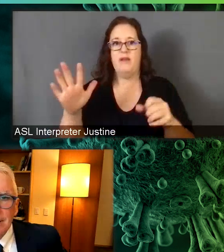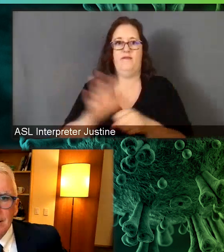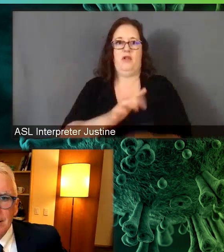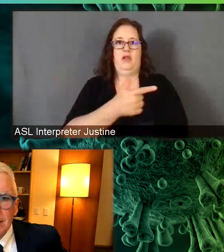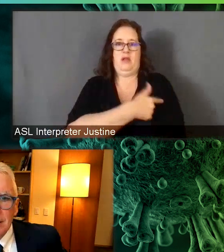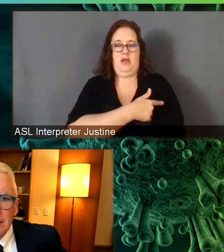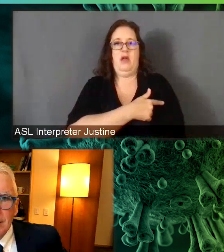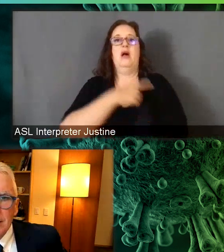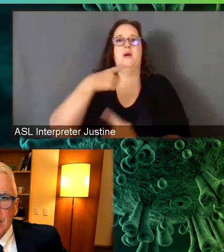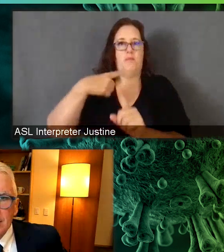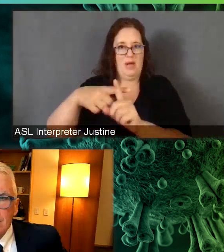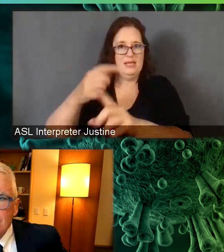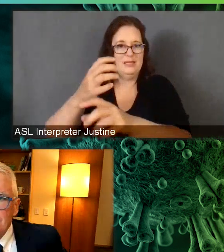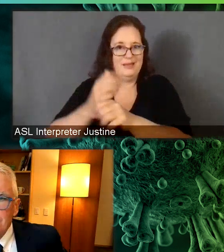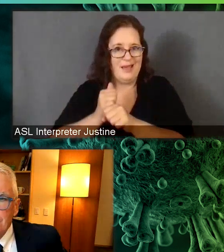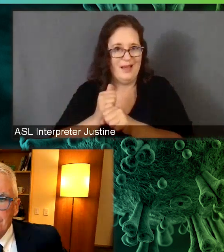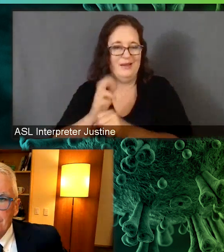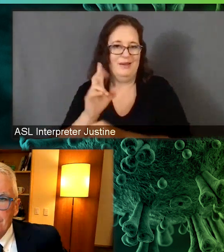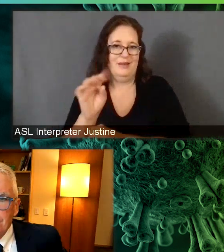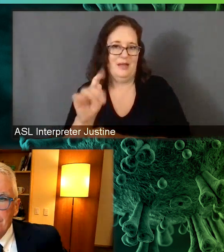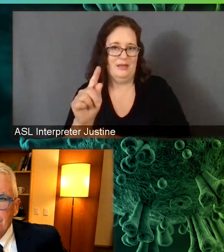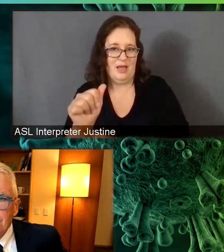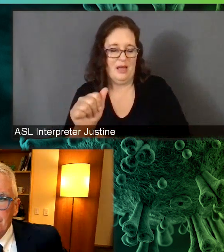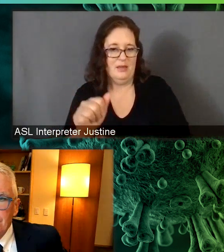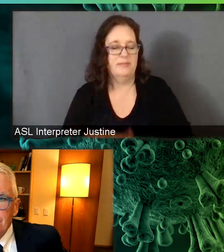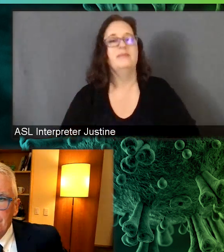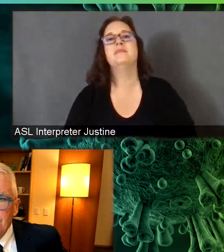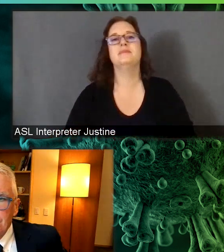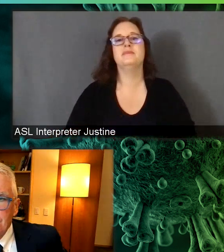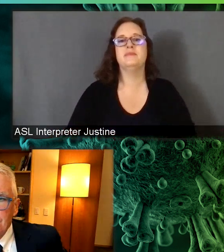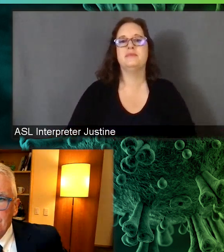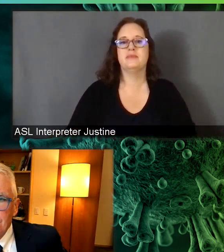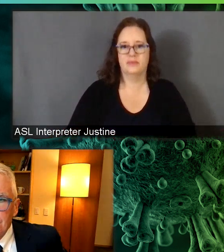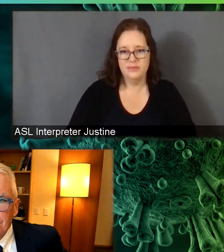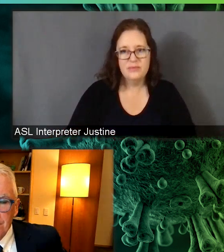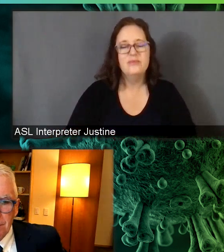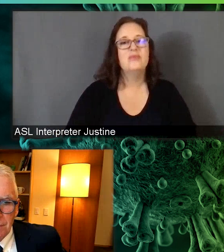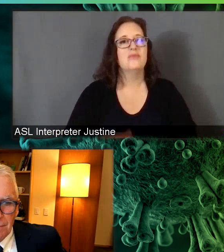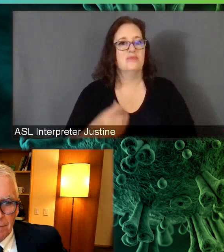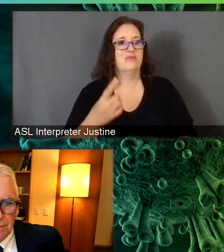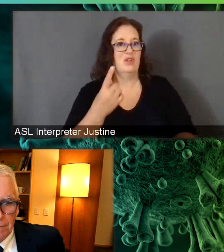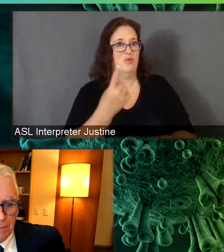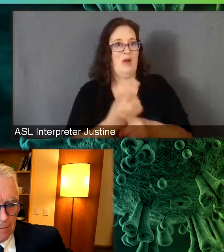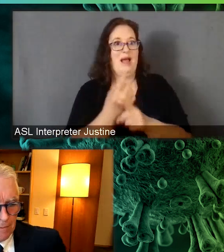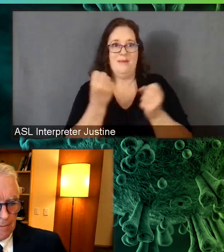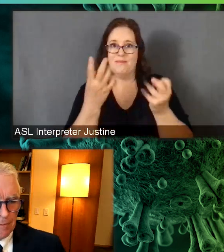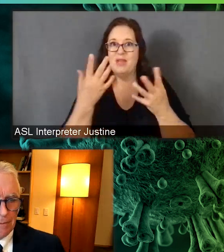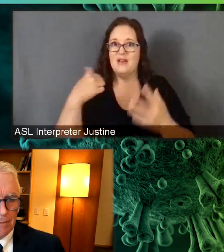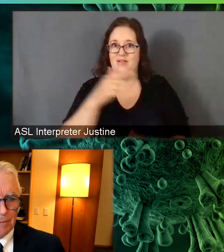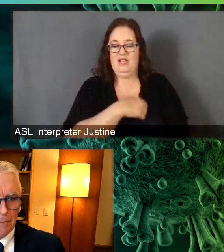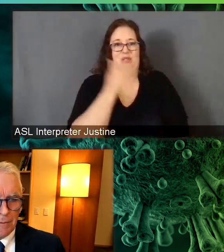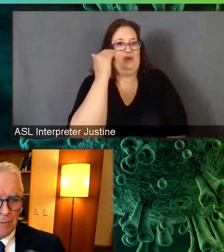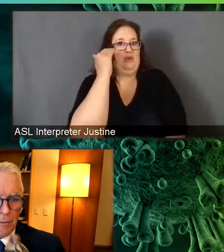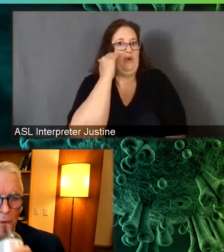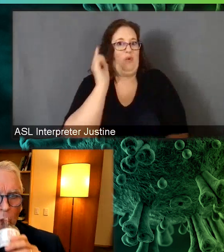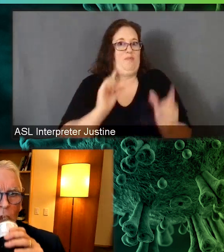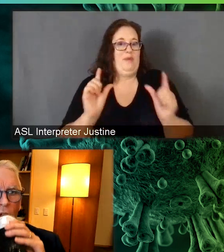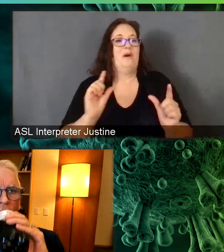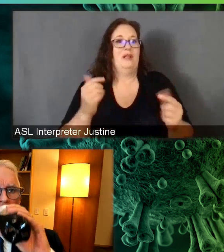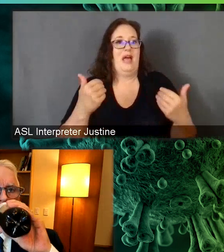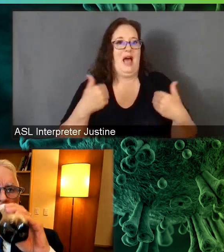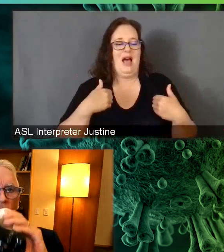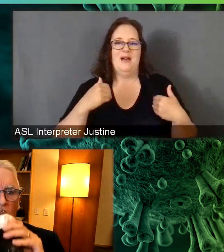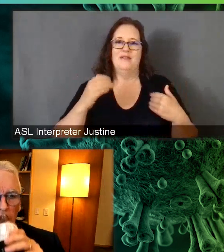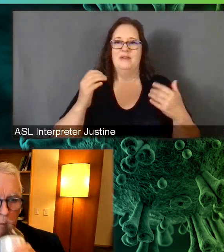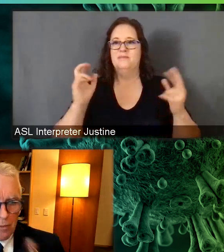critical question that's on lots of people's minds these days. And I think a lot of us now know people who've had breakthrough infections. And certainly we're hearing about